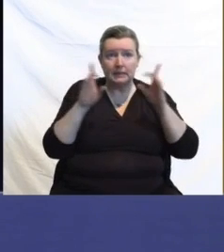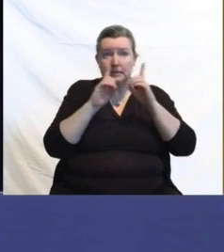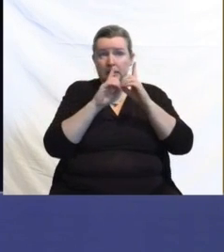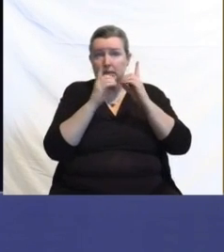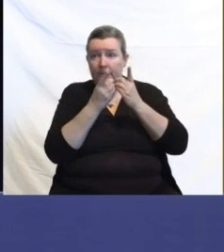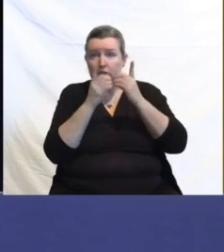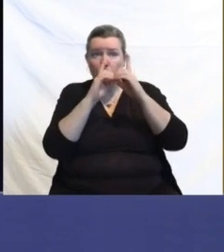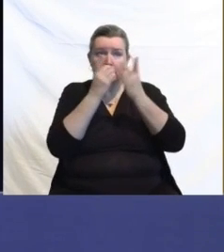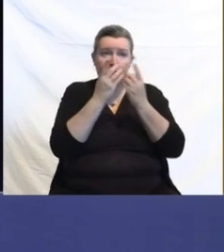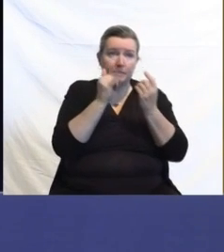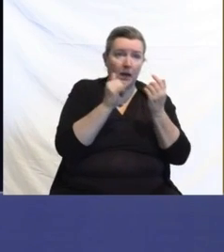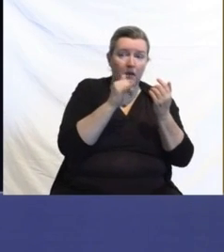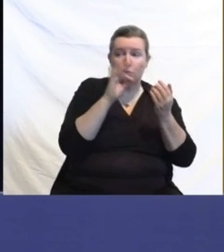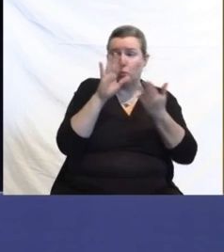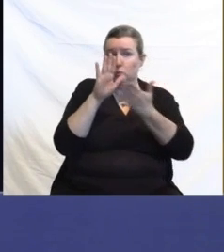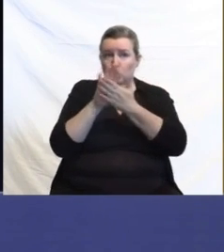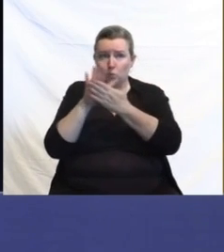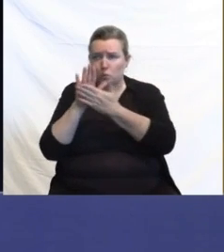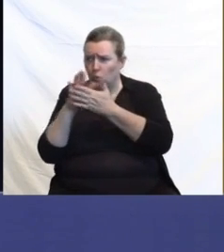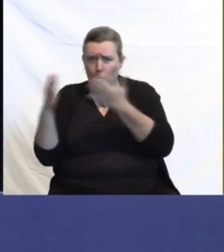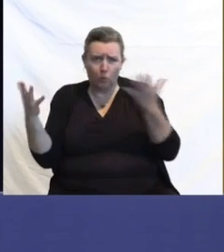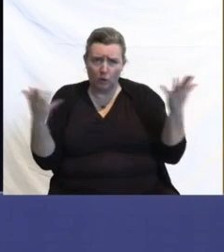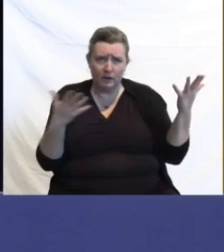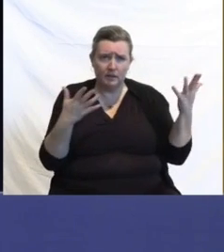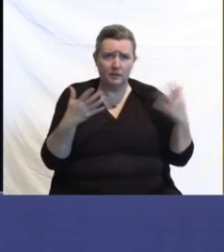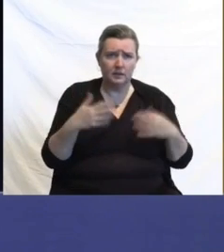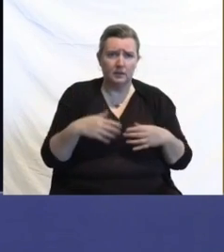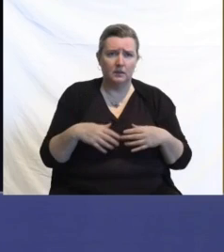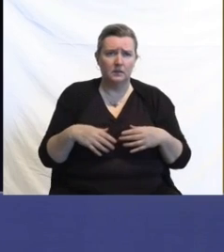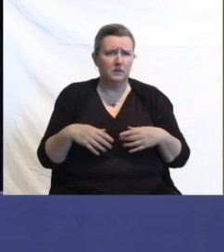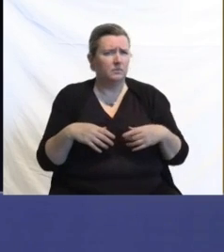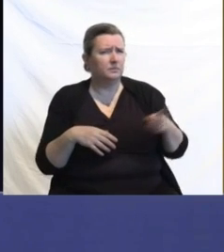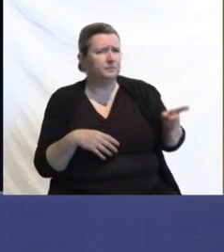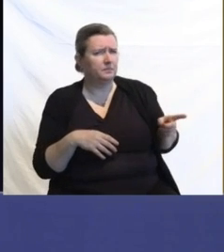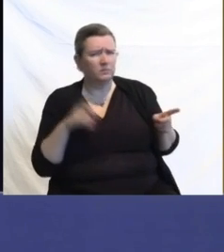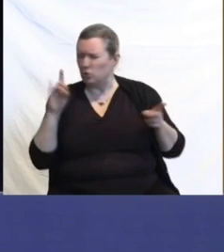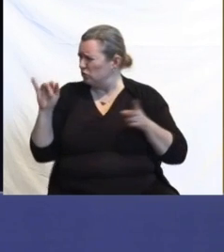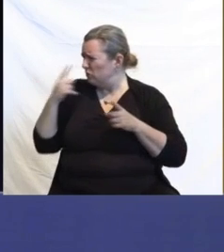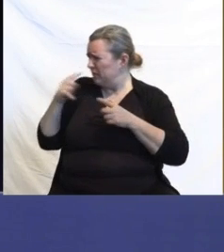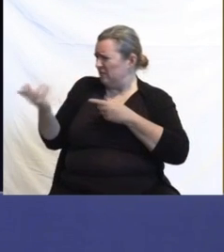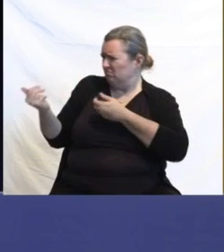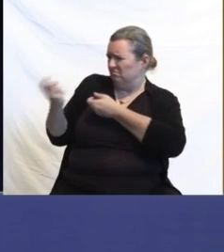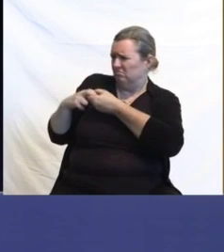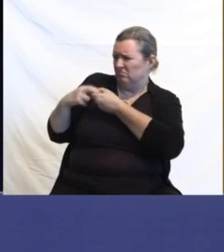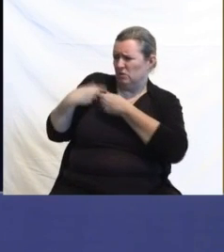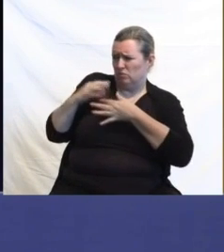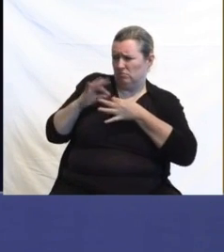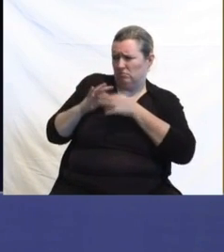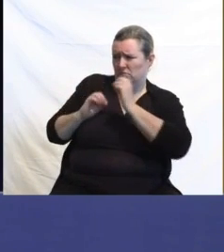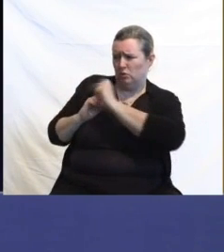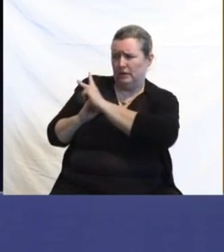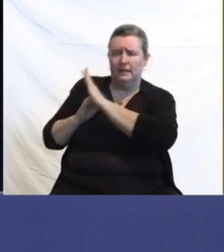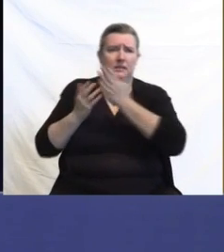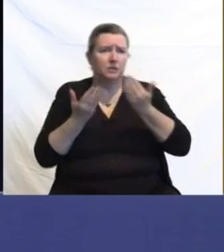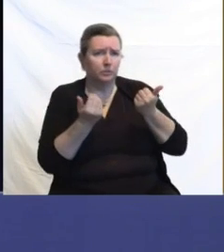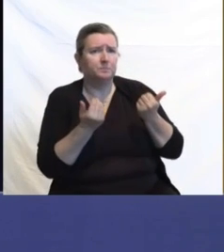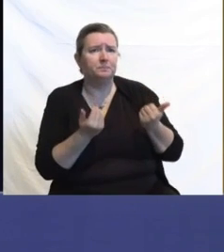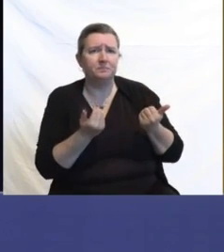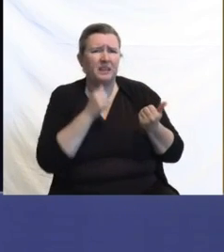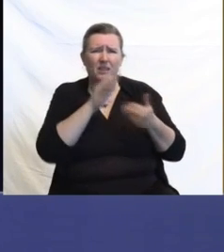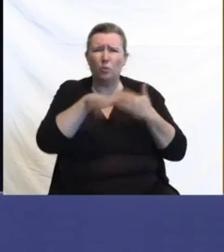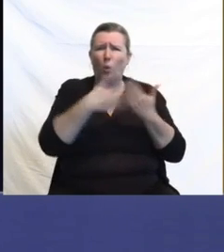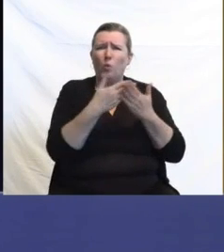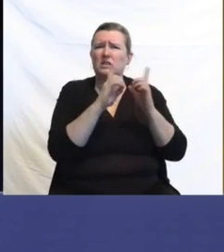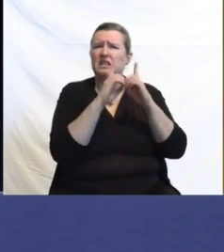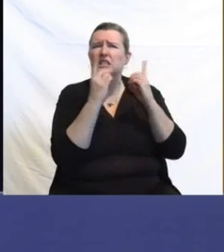Thanks. Thank you. Judy, tell me if I've got this right. It is not all districts. This is a self-reporting system. It's getting more robust by